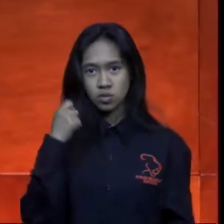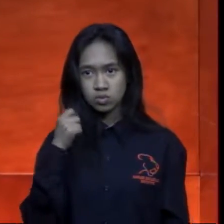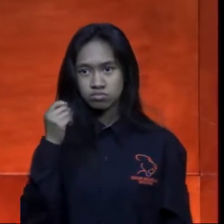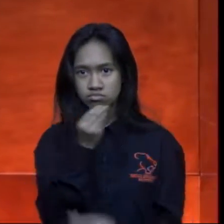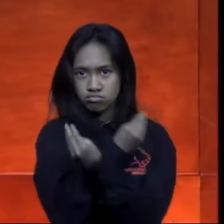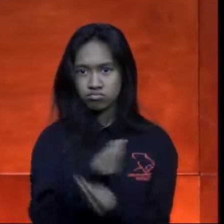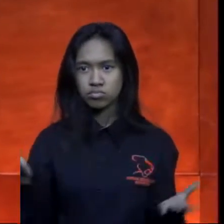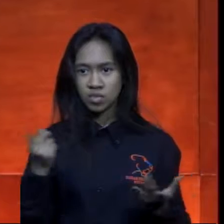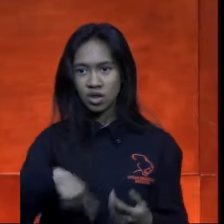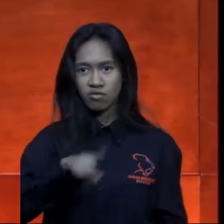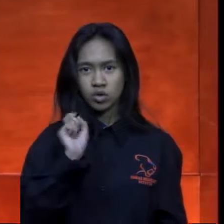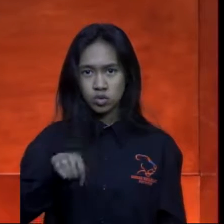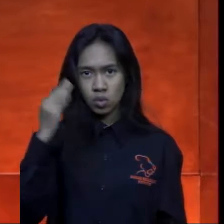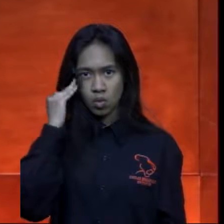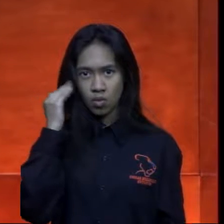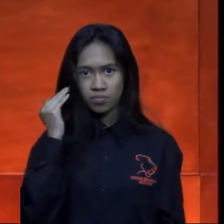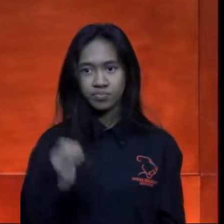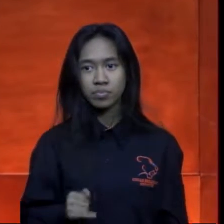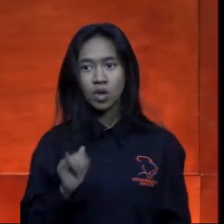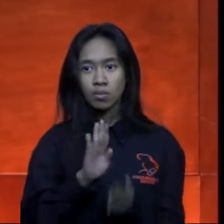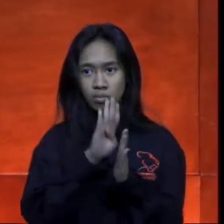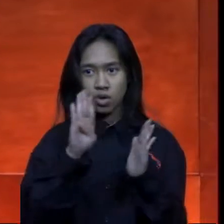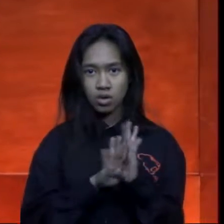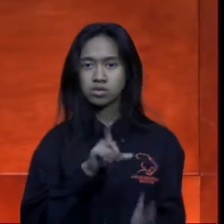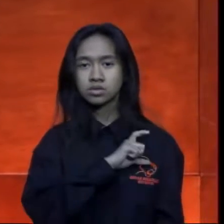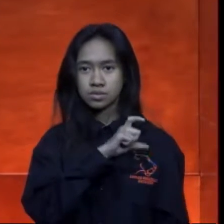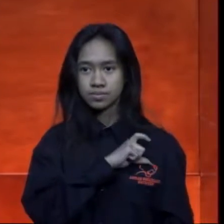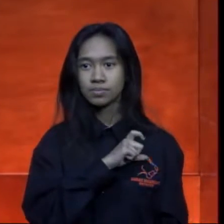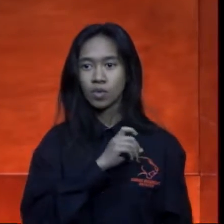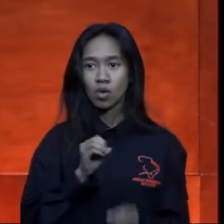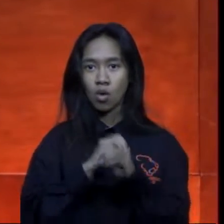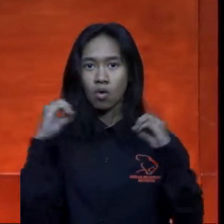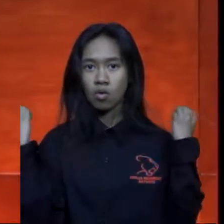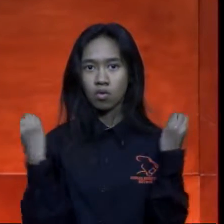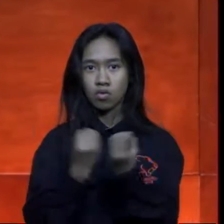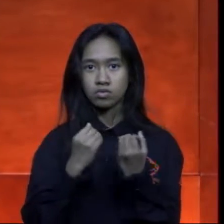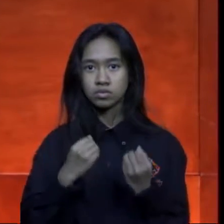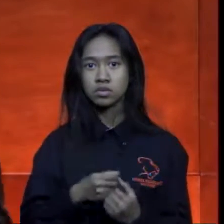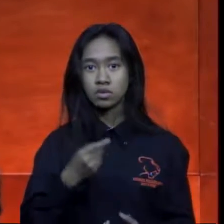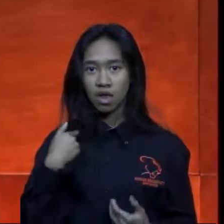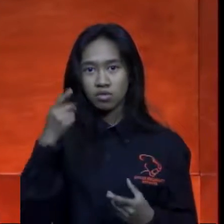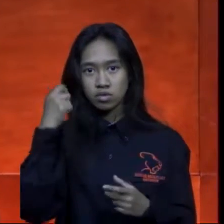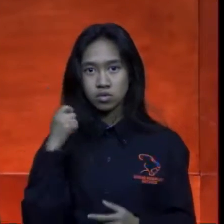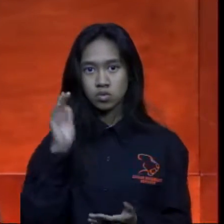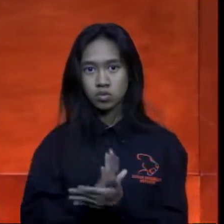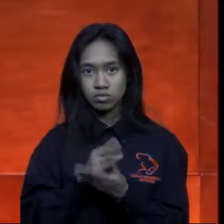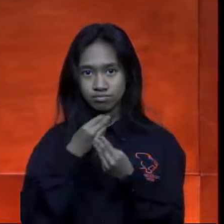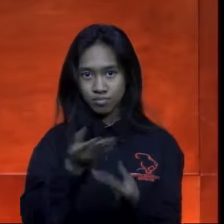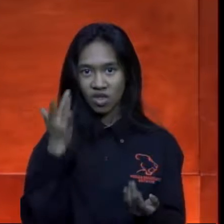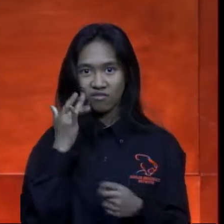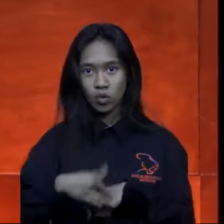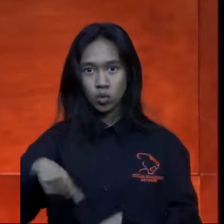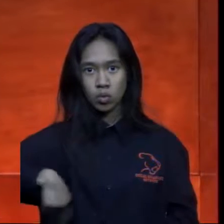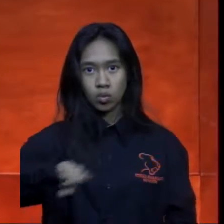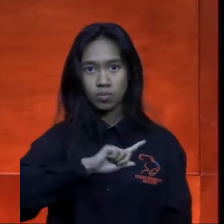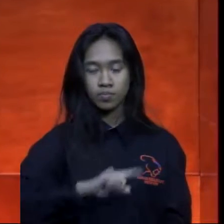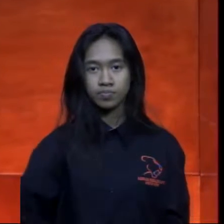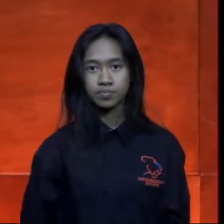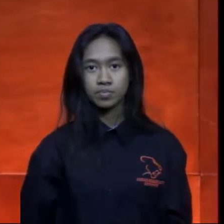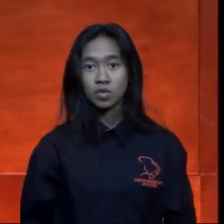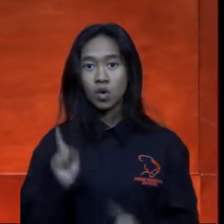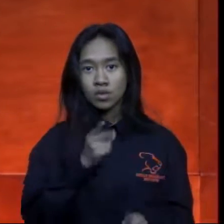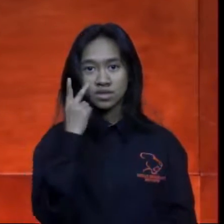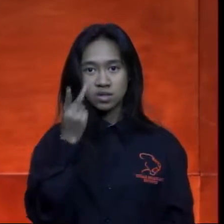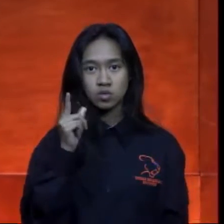about the Benbrook police officers association has a scholarship available for you see the ghost center